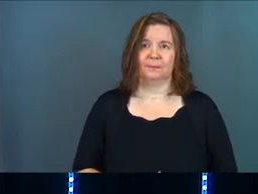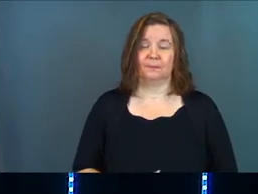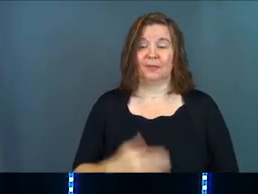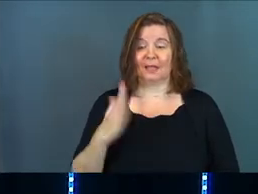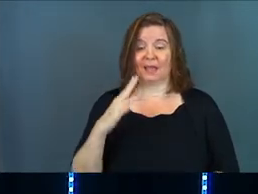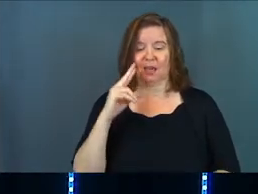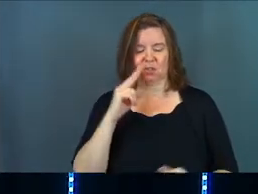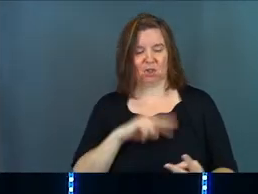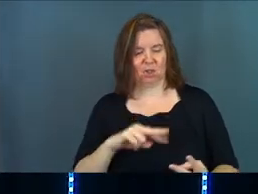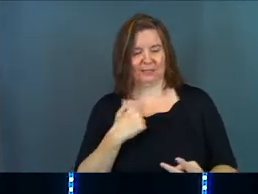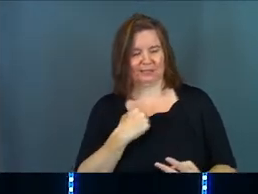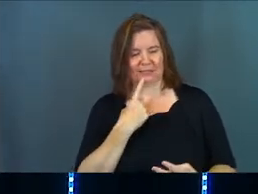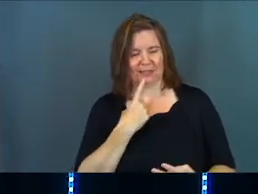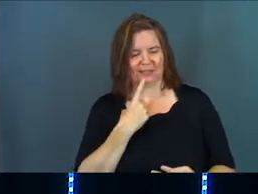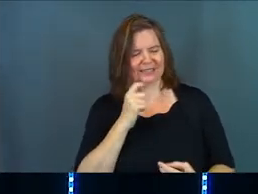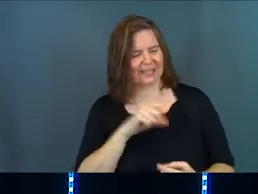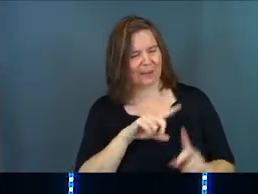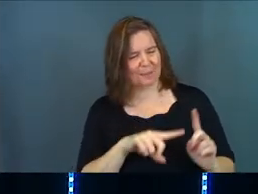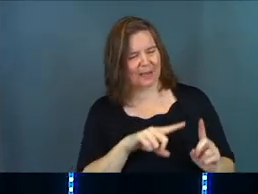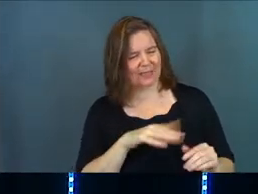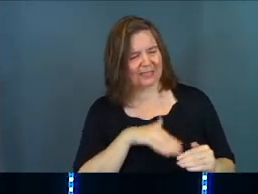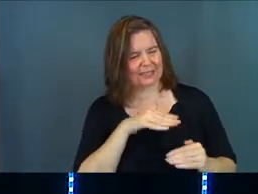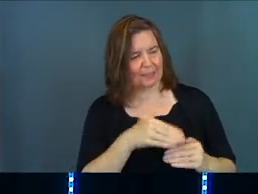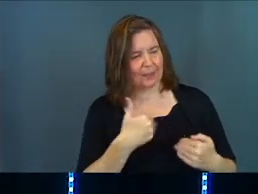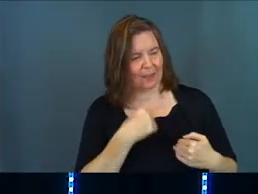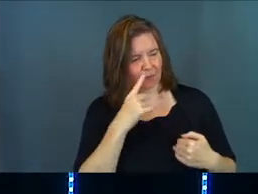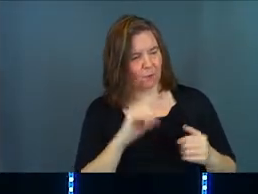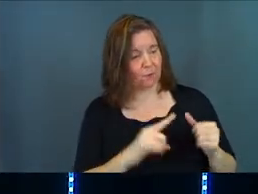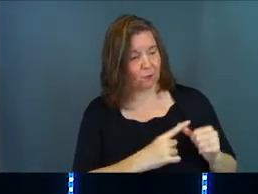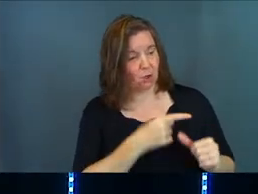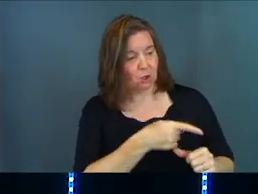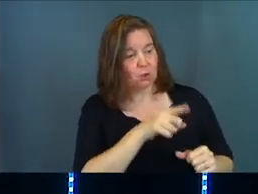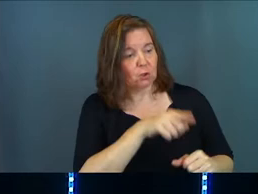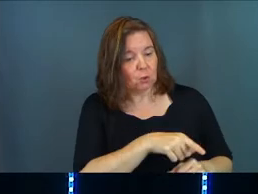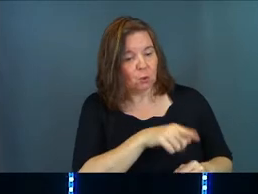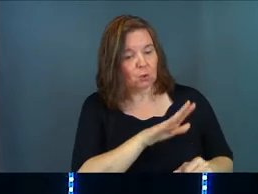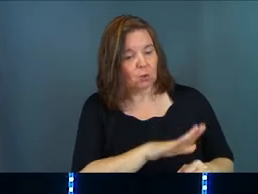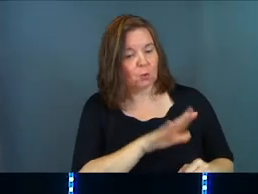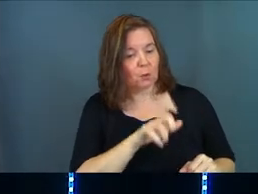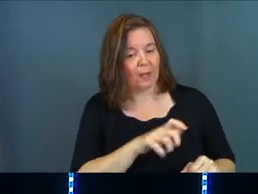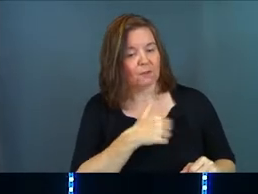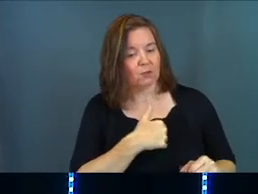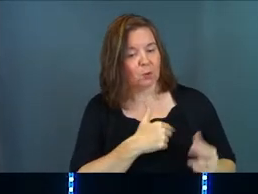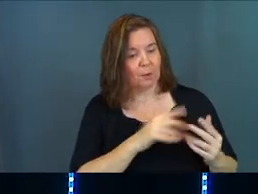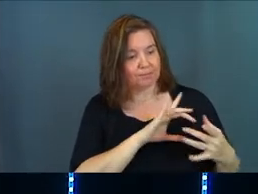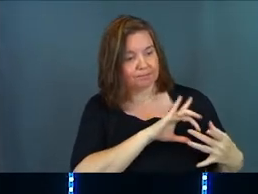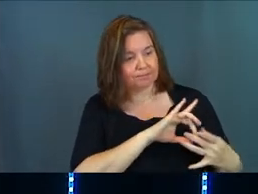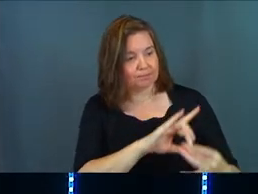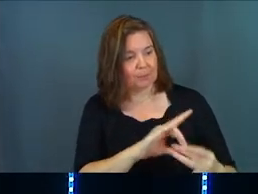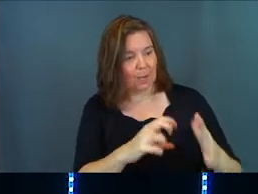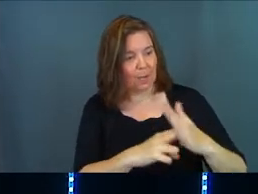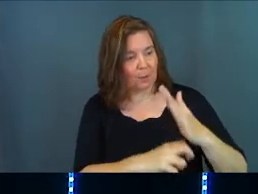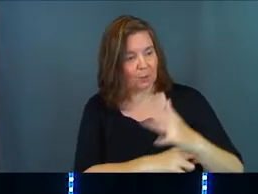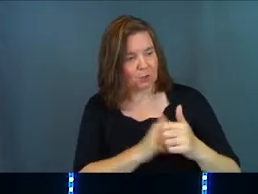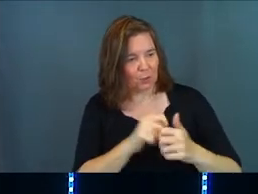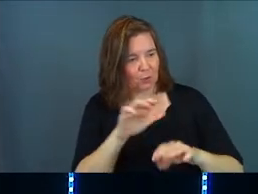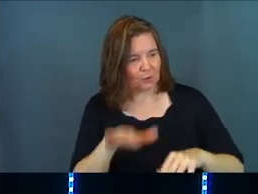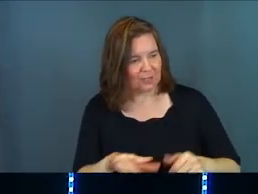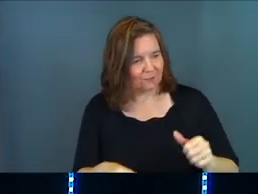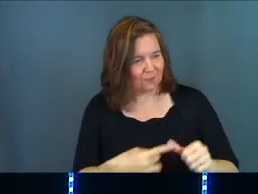And God's looking at us and saying, yeah, but the step I've got for you here is that you're going to build a bridge to your child.